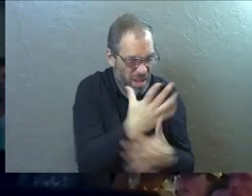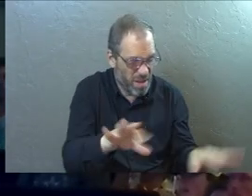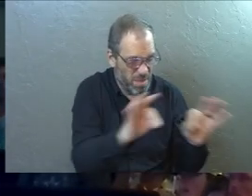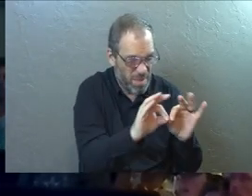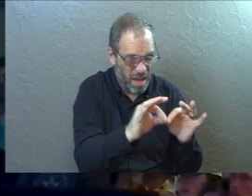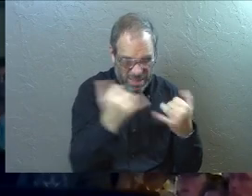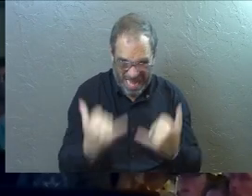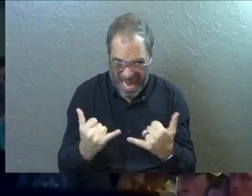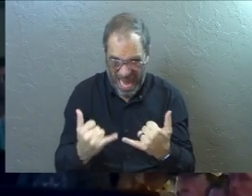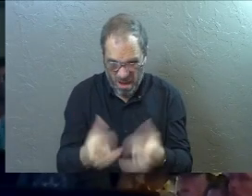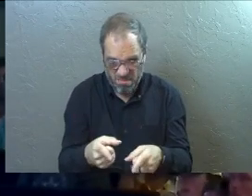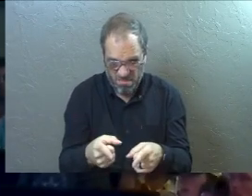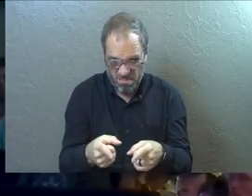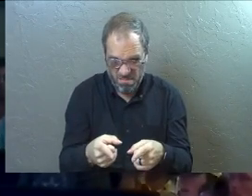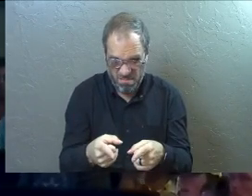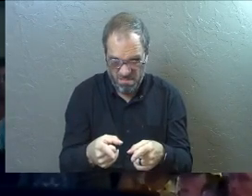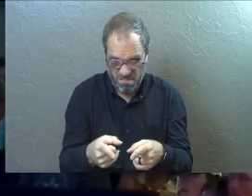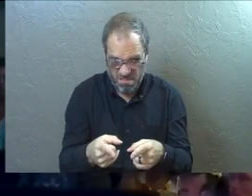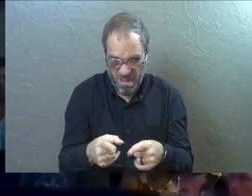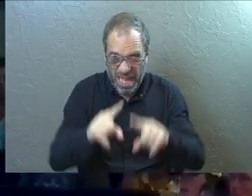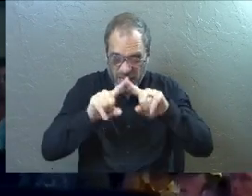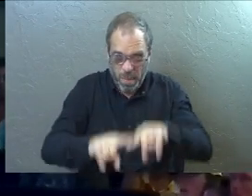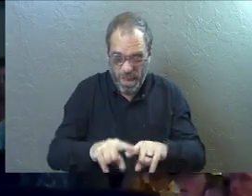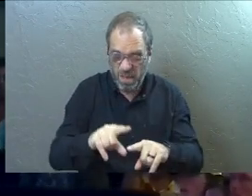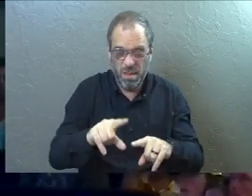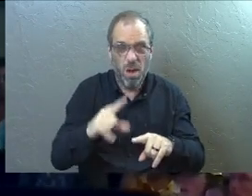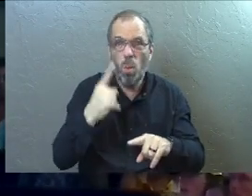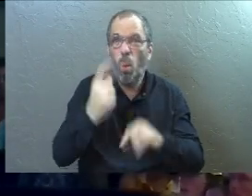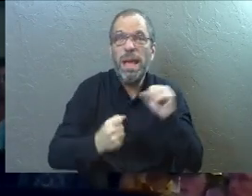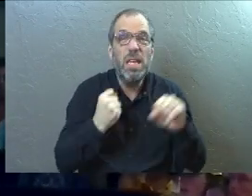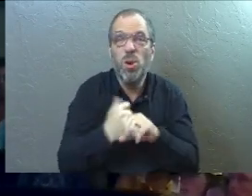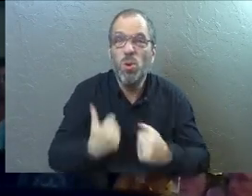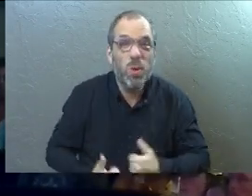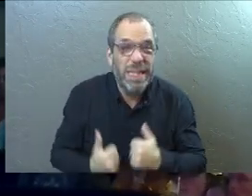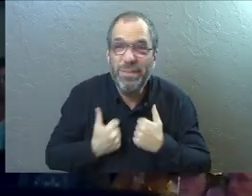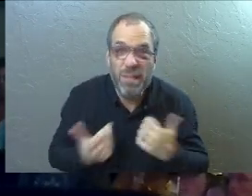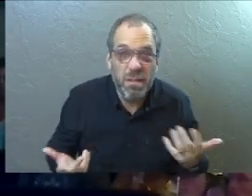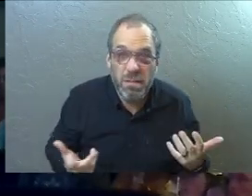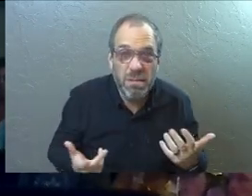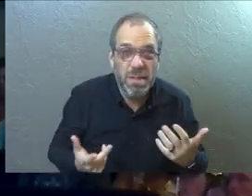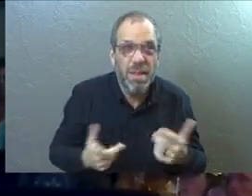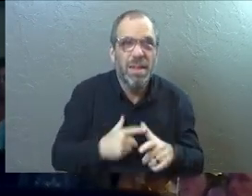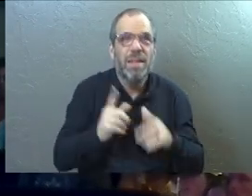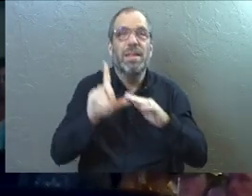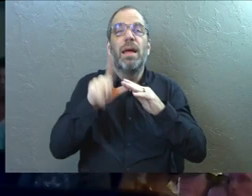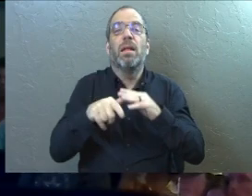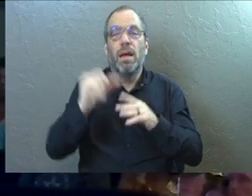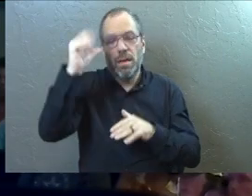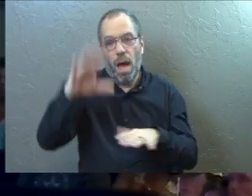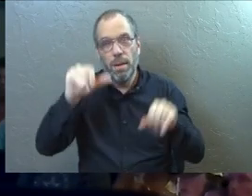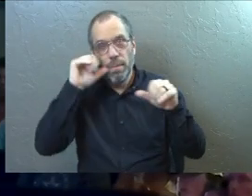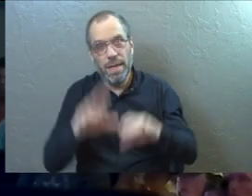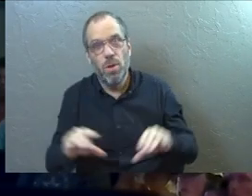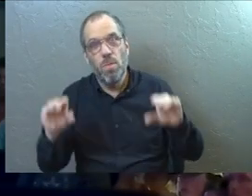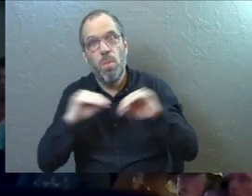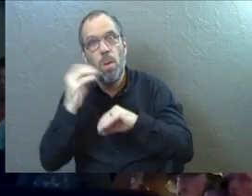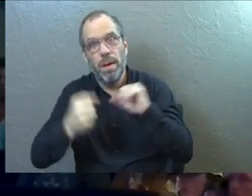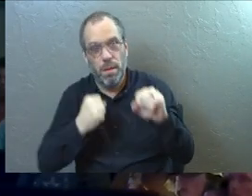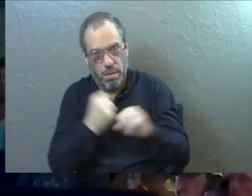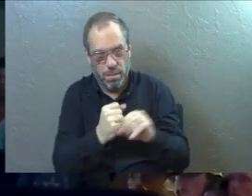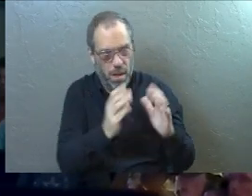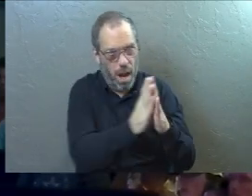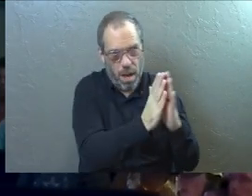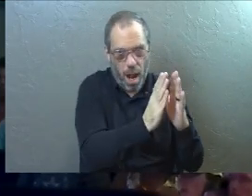that matters is right now. It depends on the decade that you're in. And then maybe God blesses you with more decades